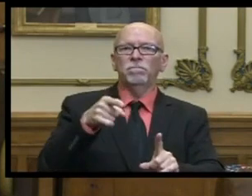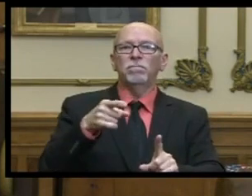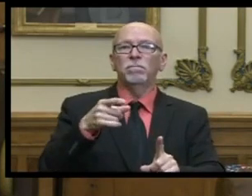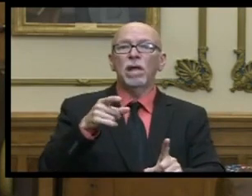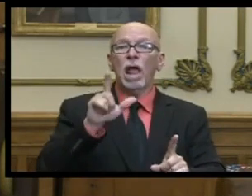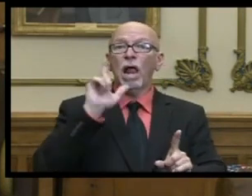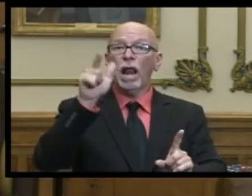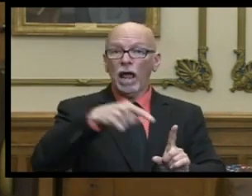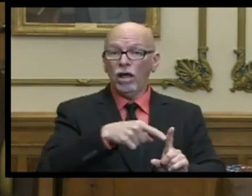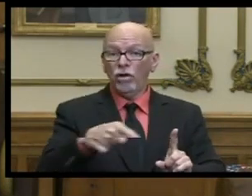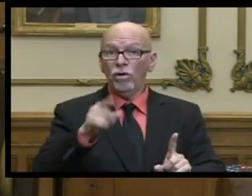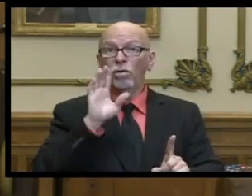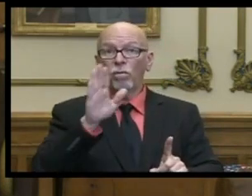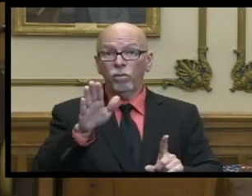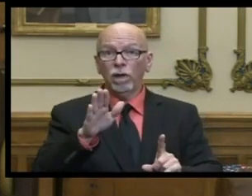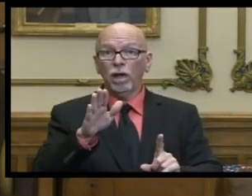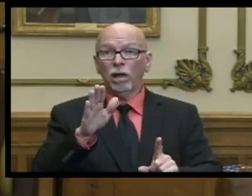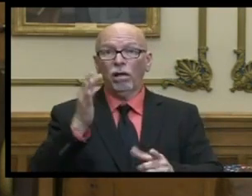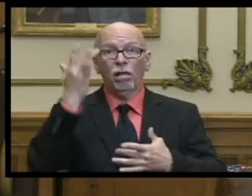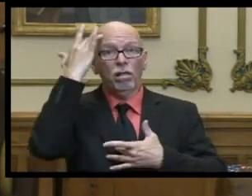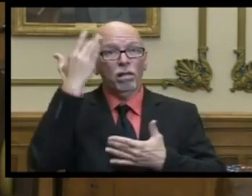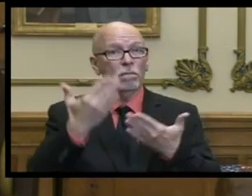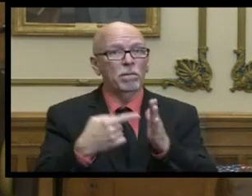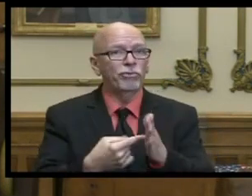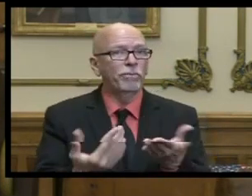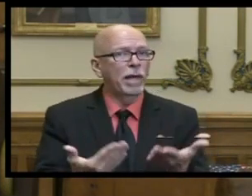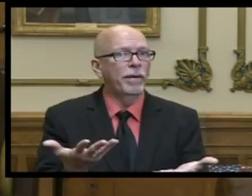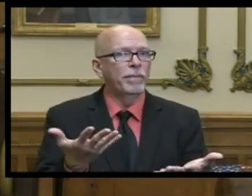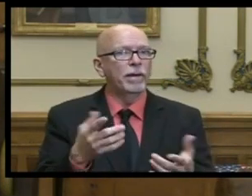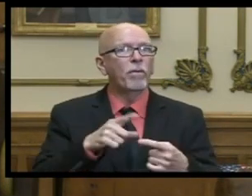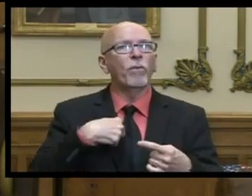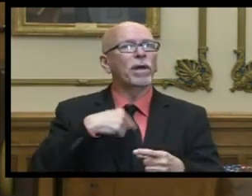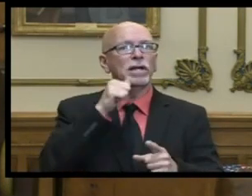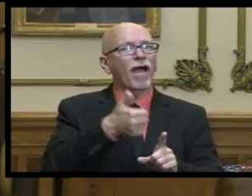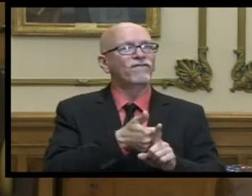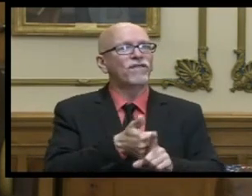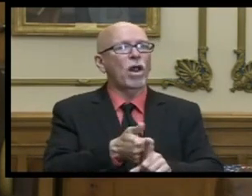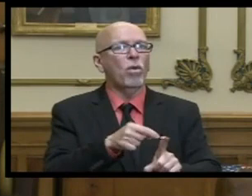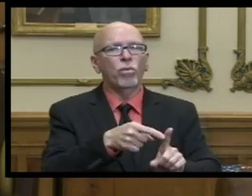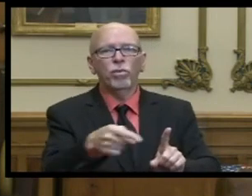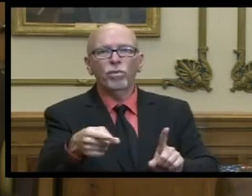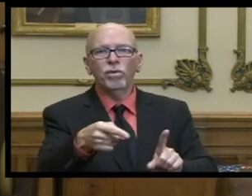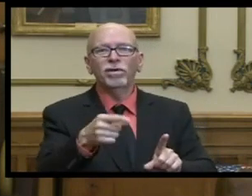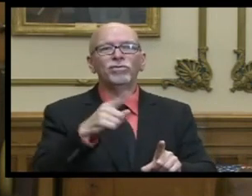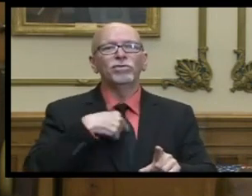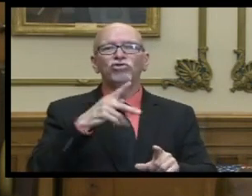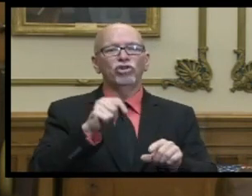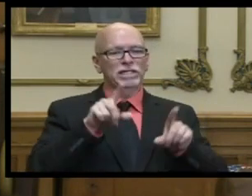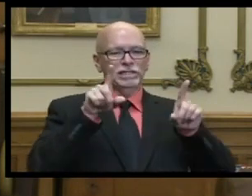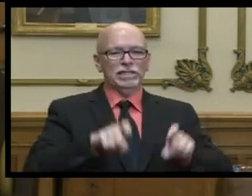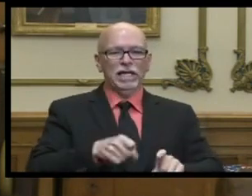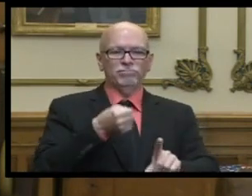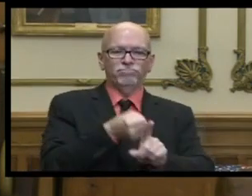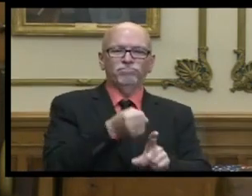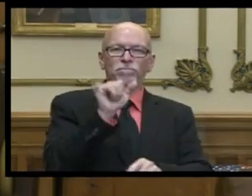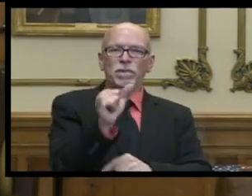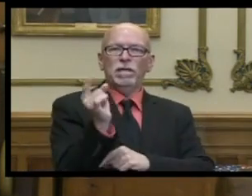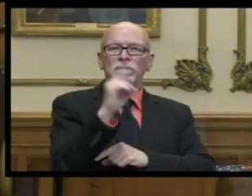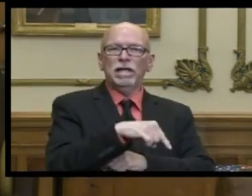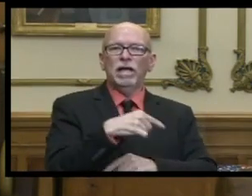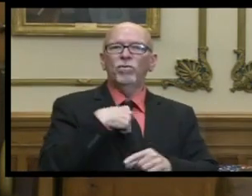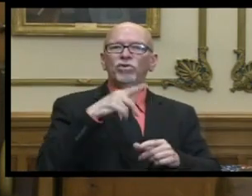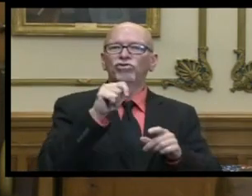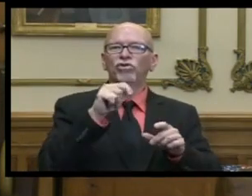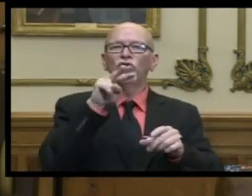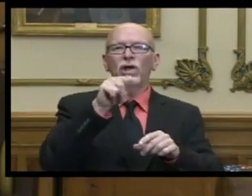recall this study is not designed to follow individual people over time it's really designed to follow subsections